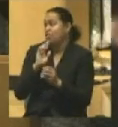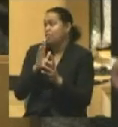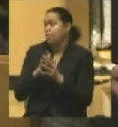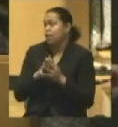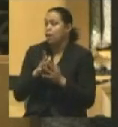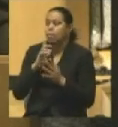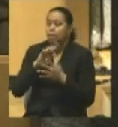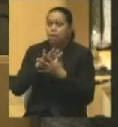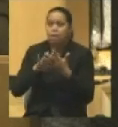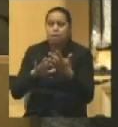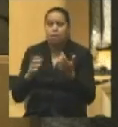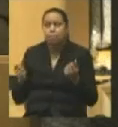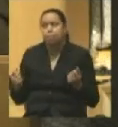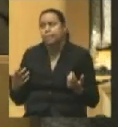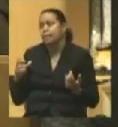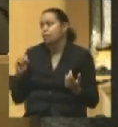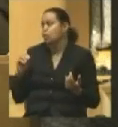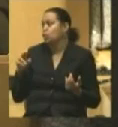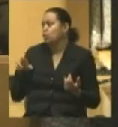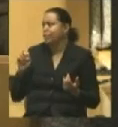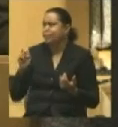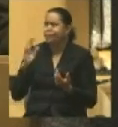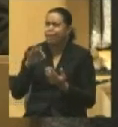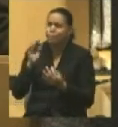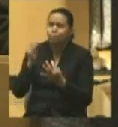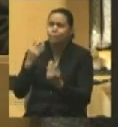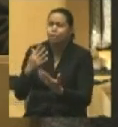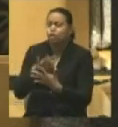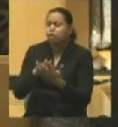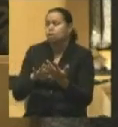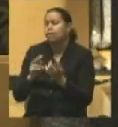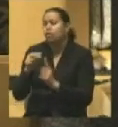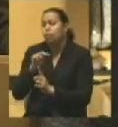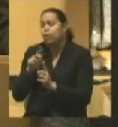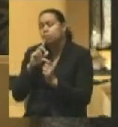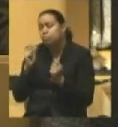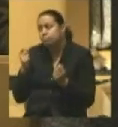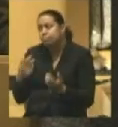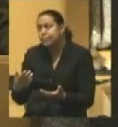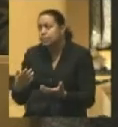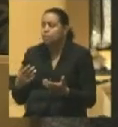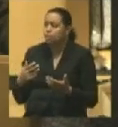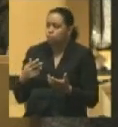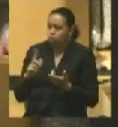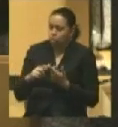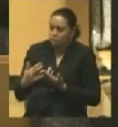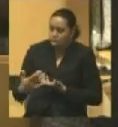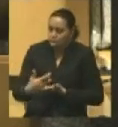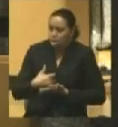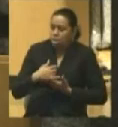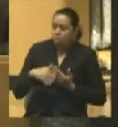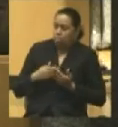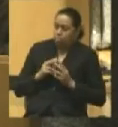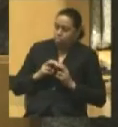vast, uh, and the differing viewpoints are many. Uh, and it is, uh, you want